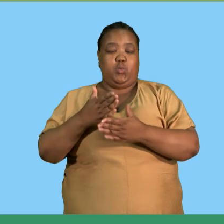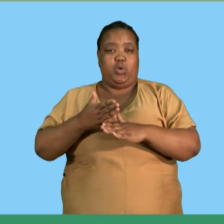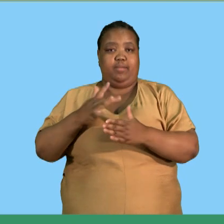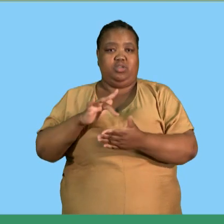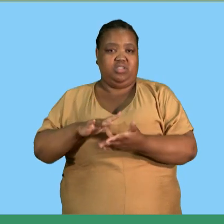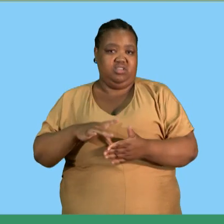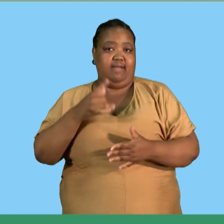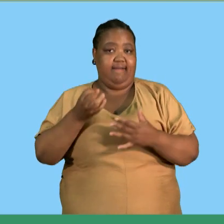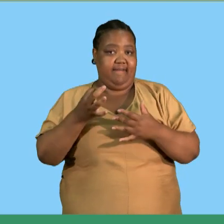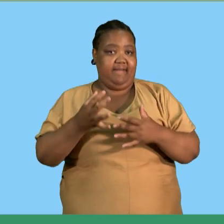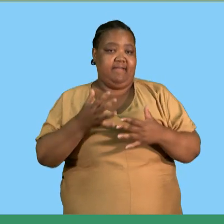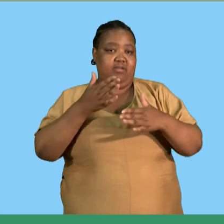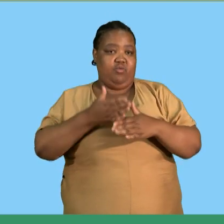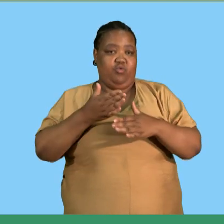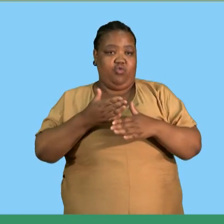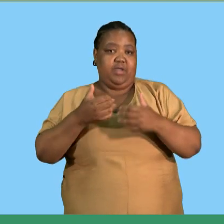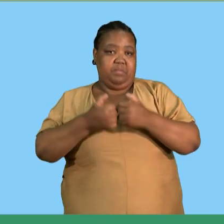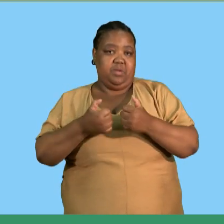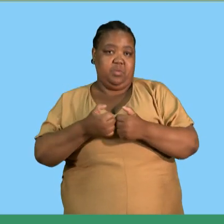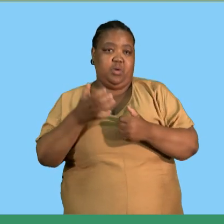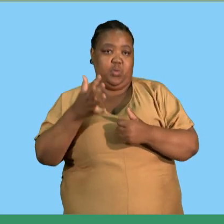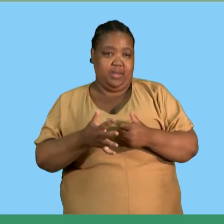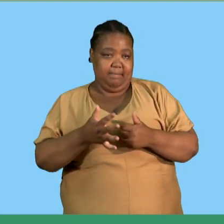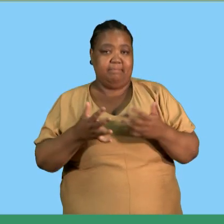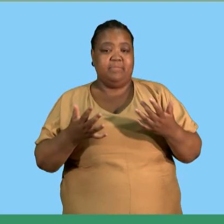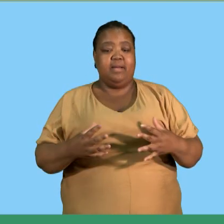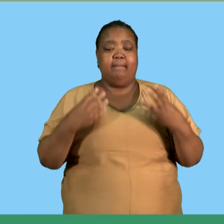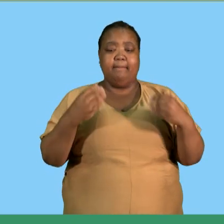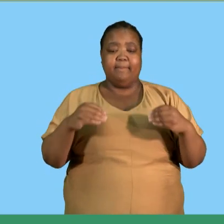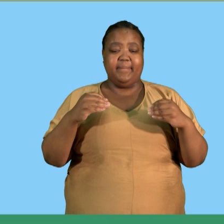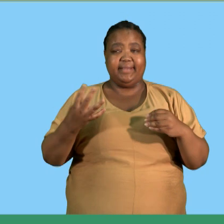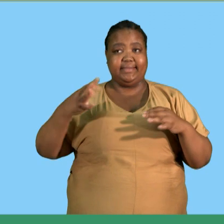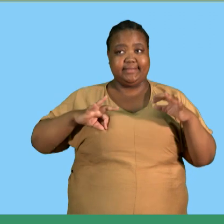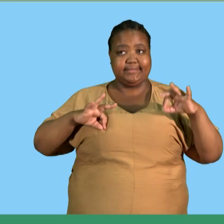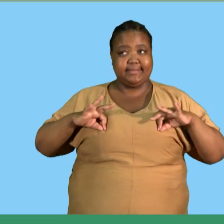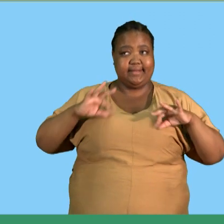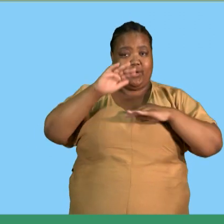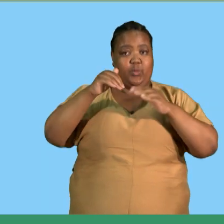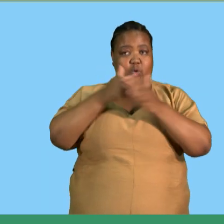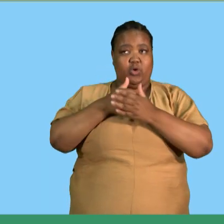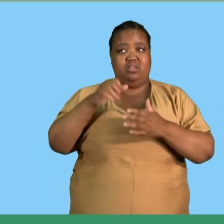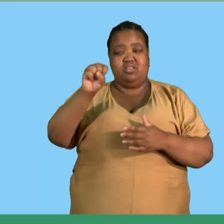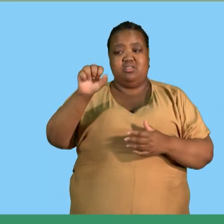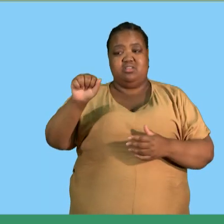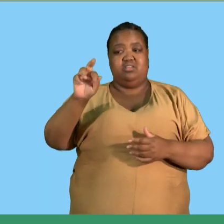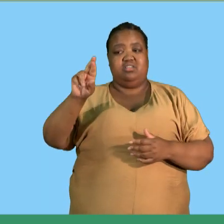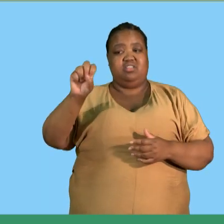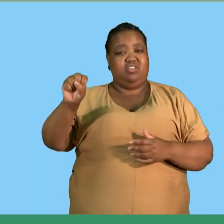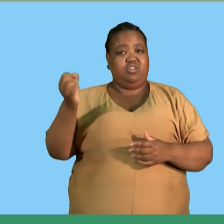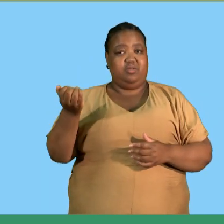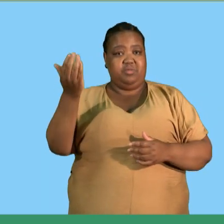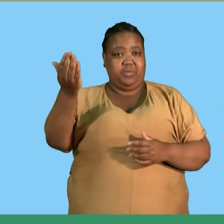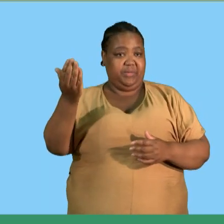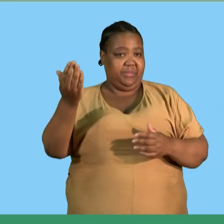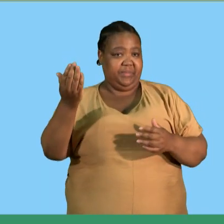declare all its income to sats lucas the truck driver does not